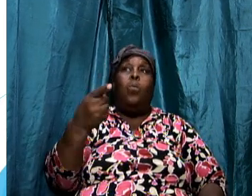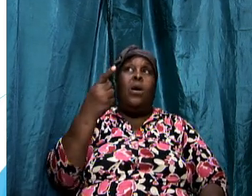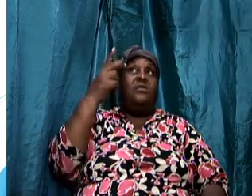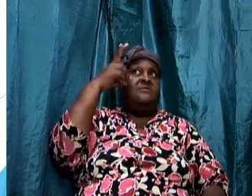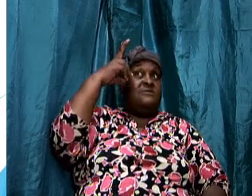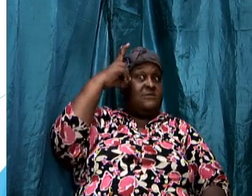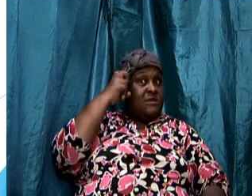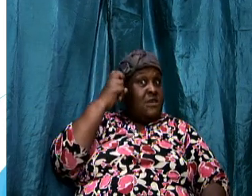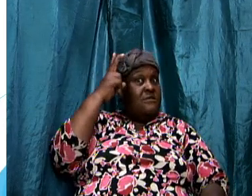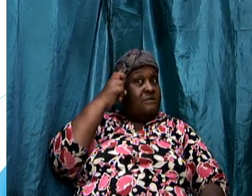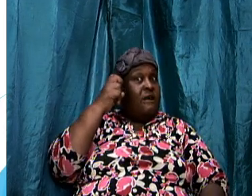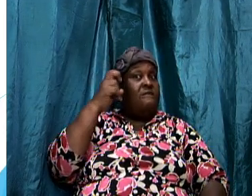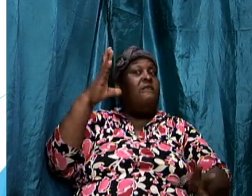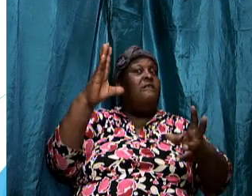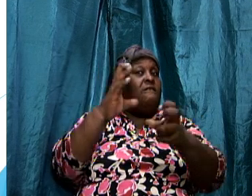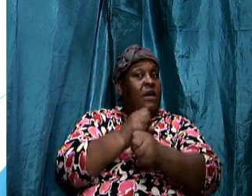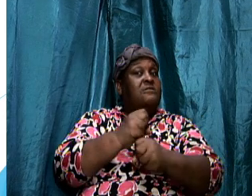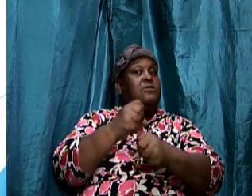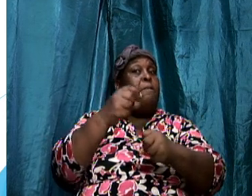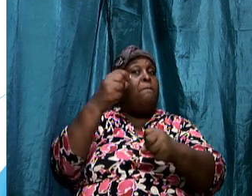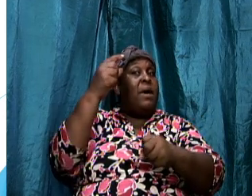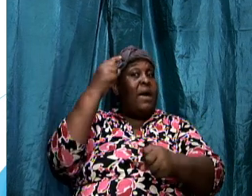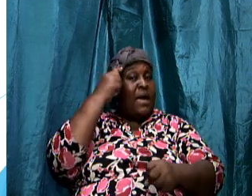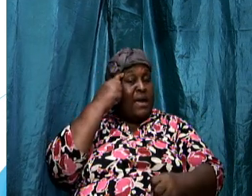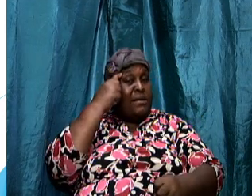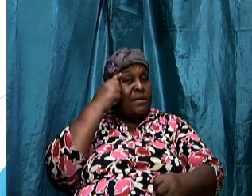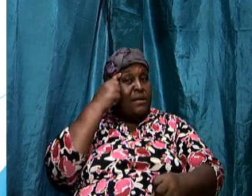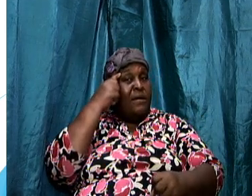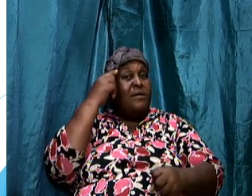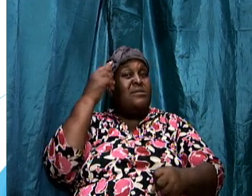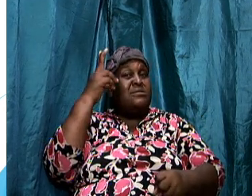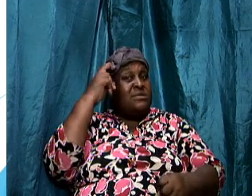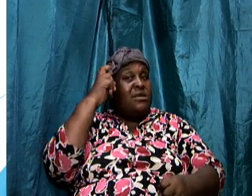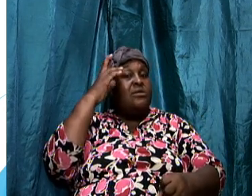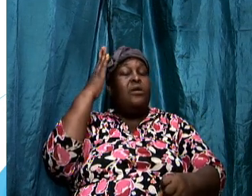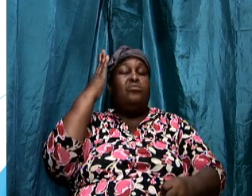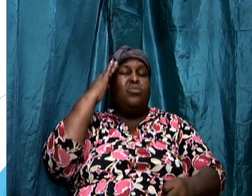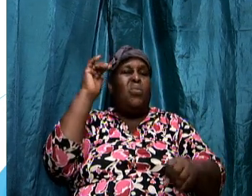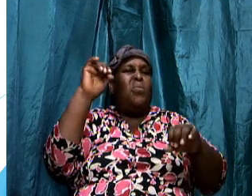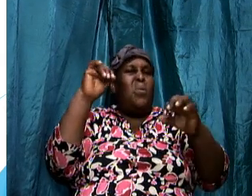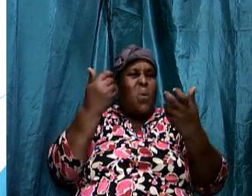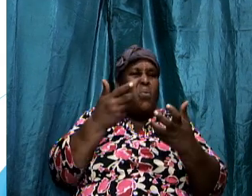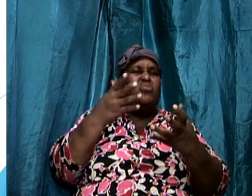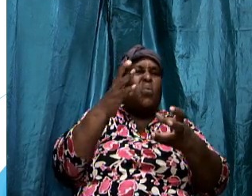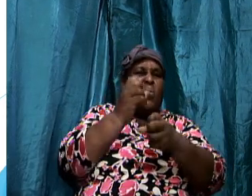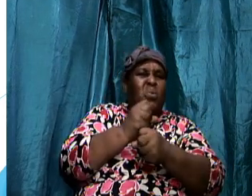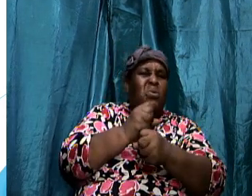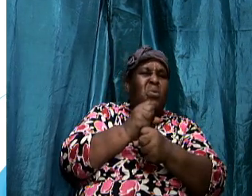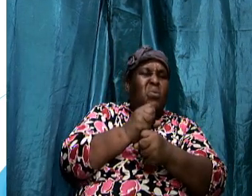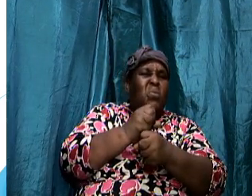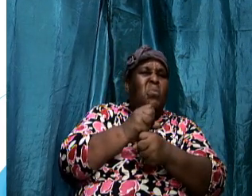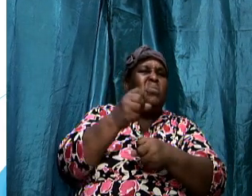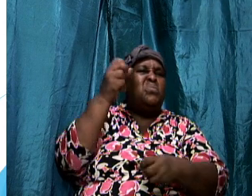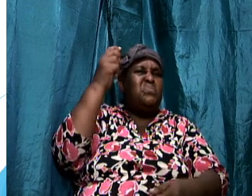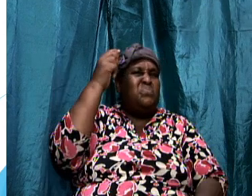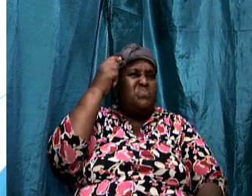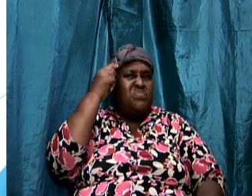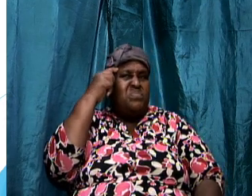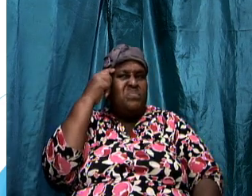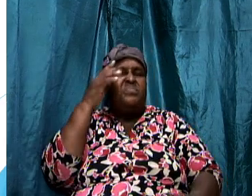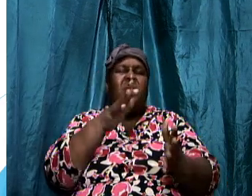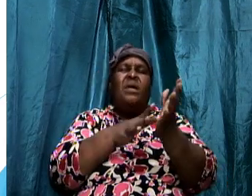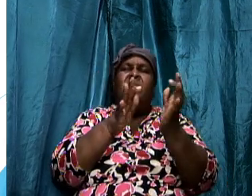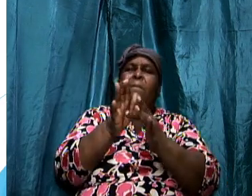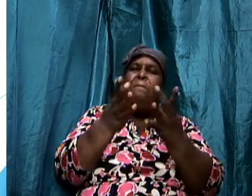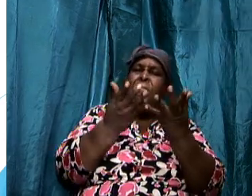knows how to establish strongholds there and that is very important now the bible calls him some names the bible